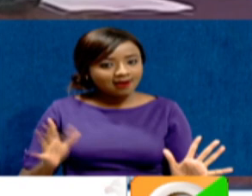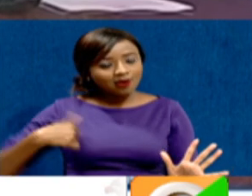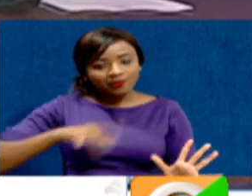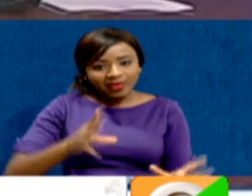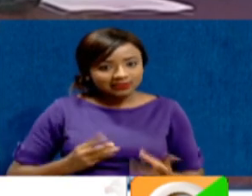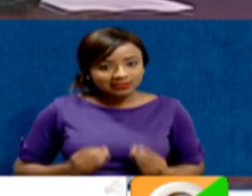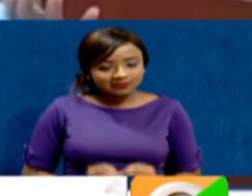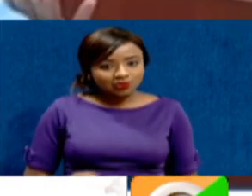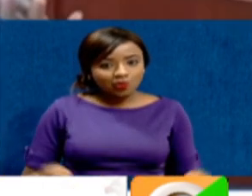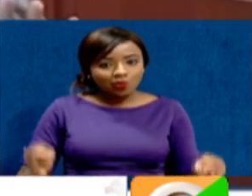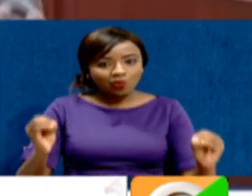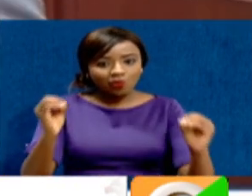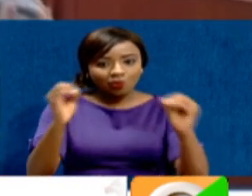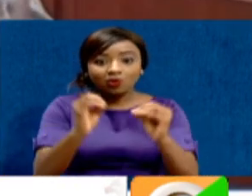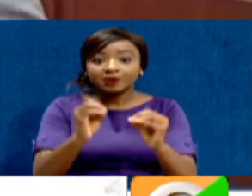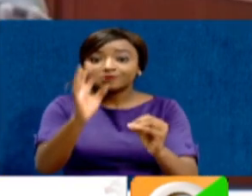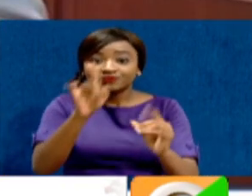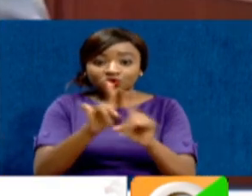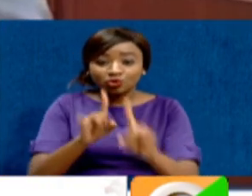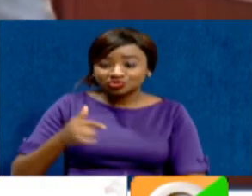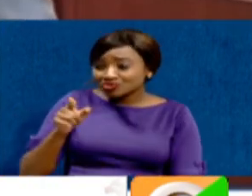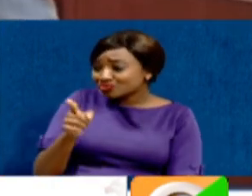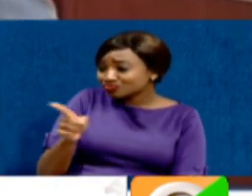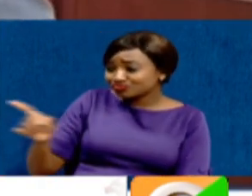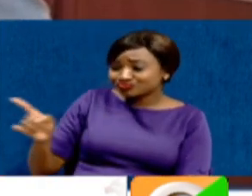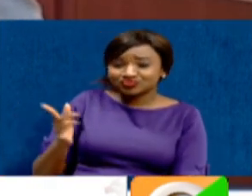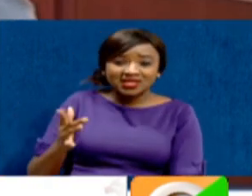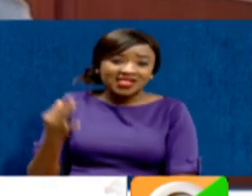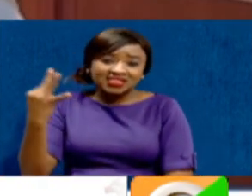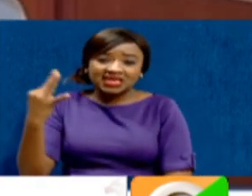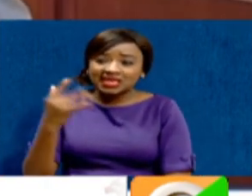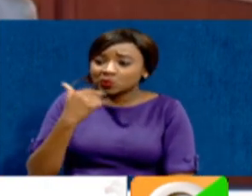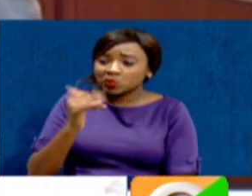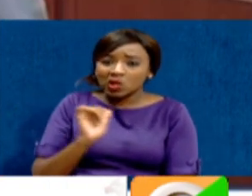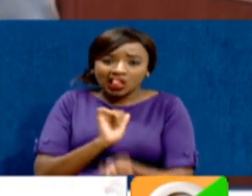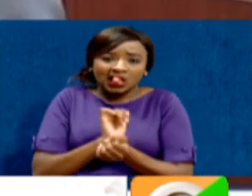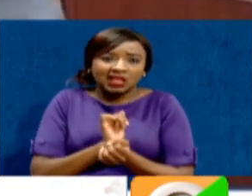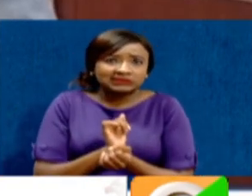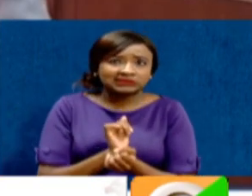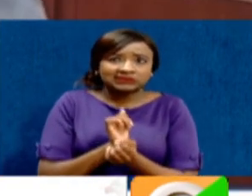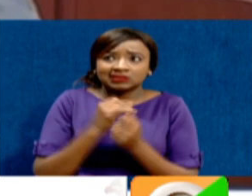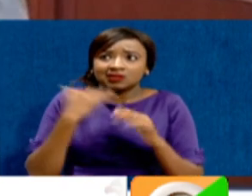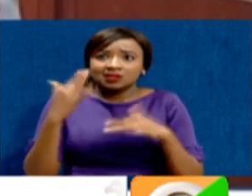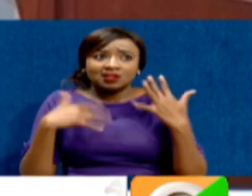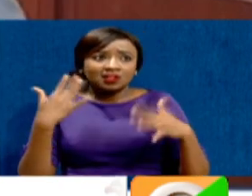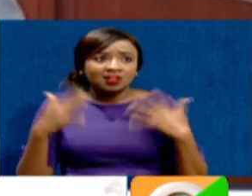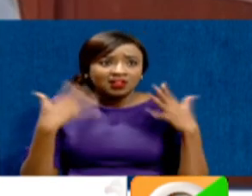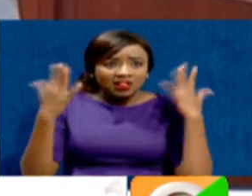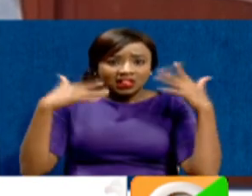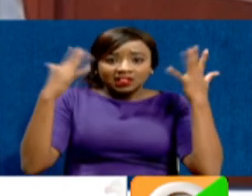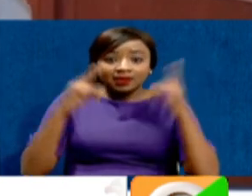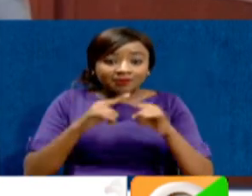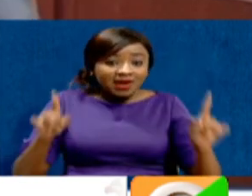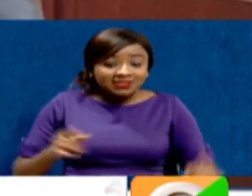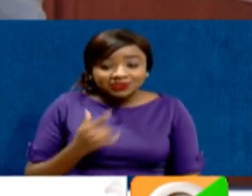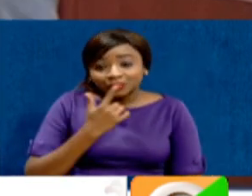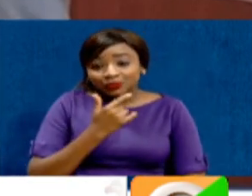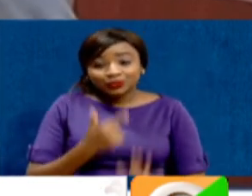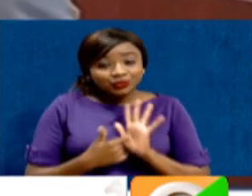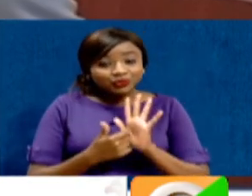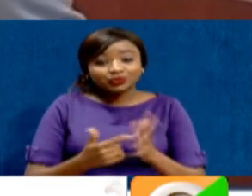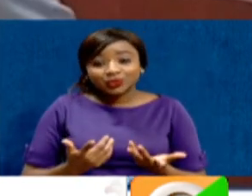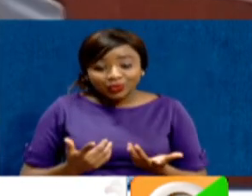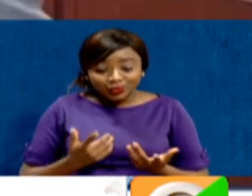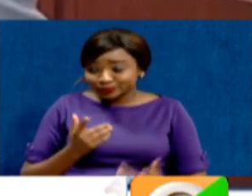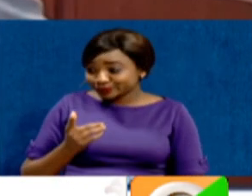it. We feel for our brothers who are currently having issues. But no one has shown any connection